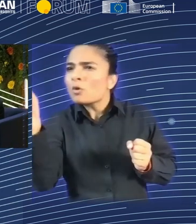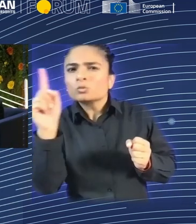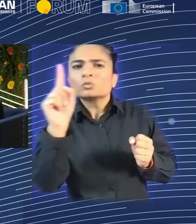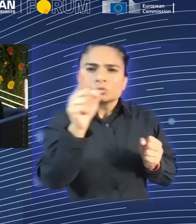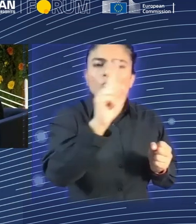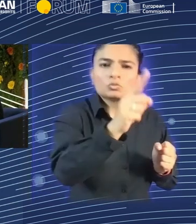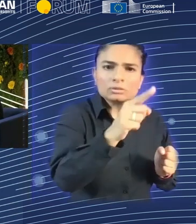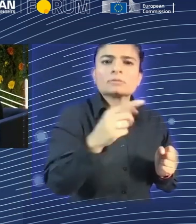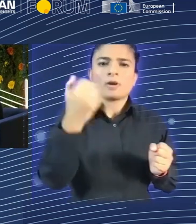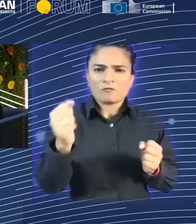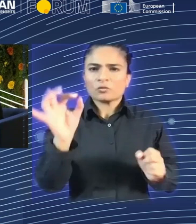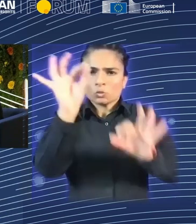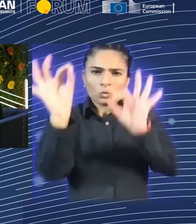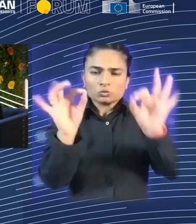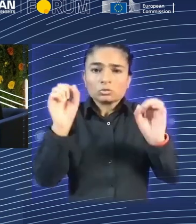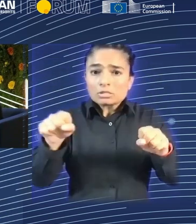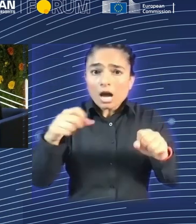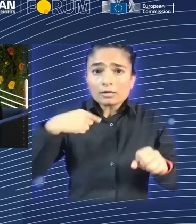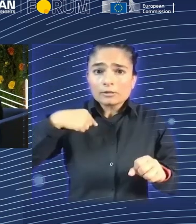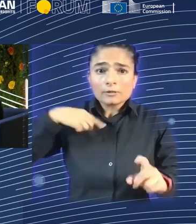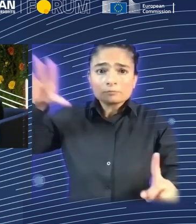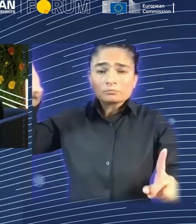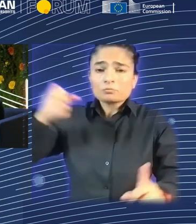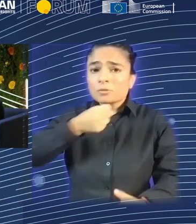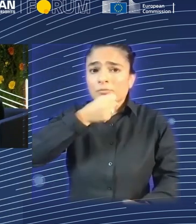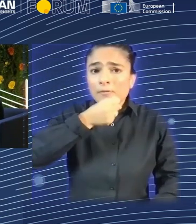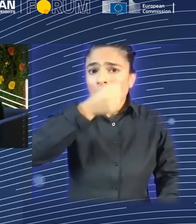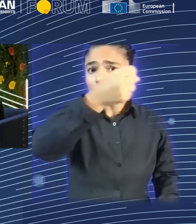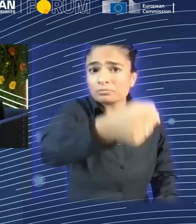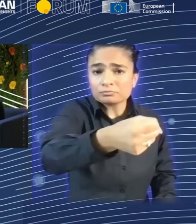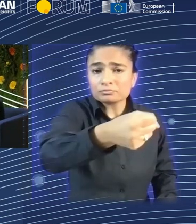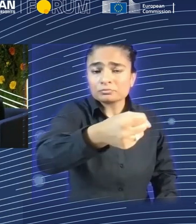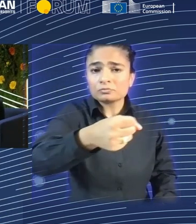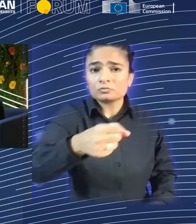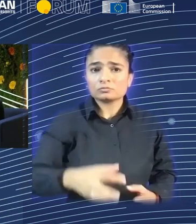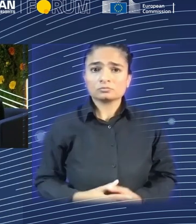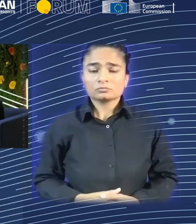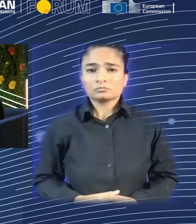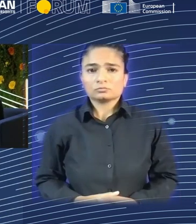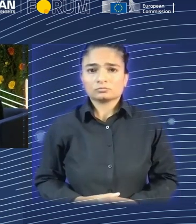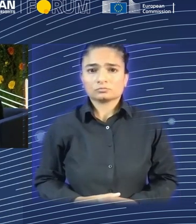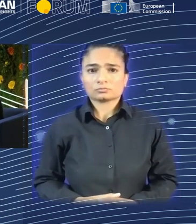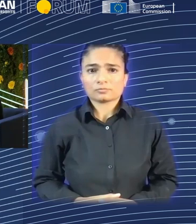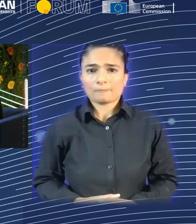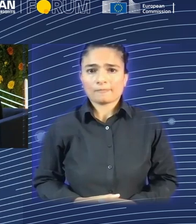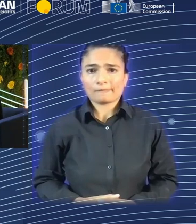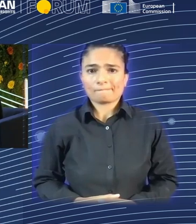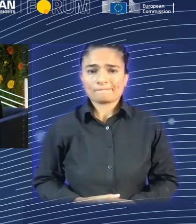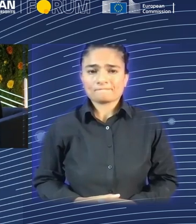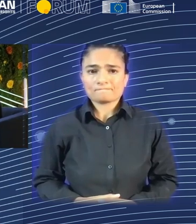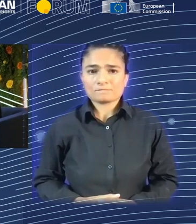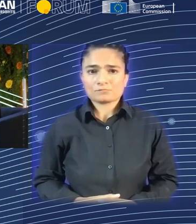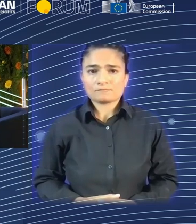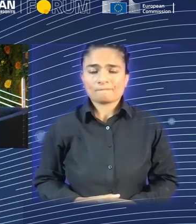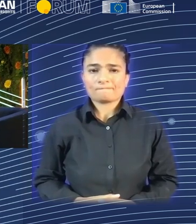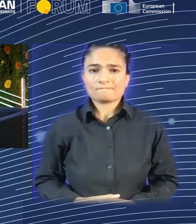I will take the questions now. I see that you keep calling them here, yeah. In the meantime, I can maybe build on the skills. Please do.